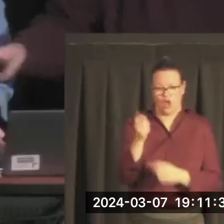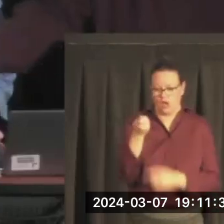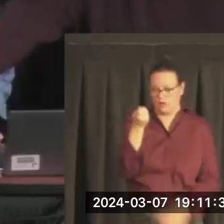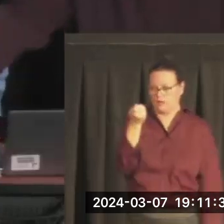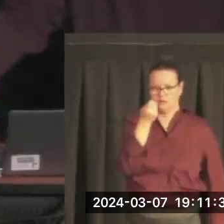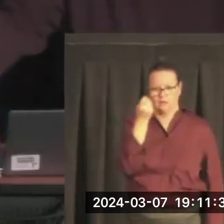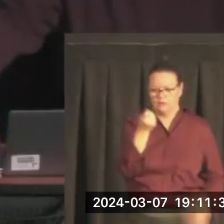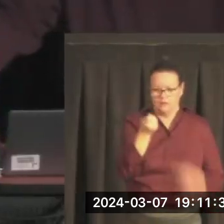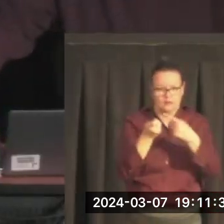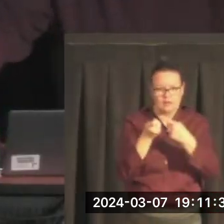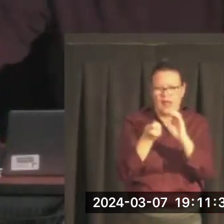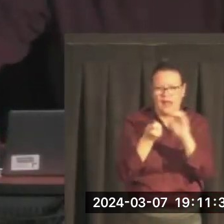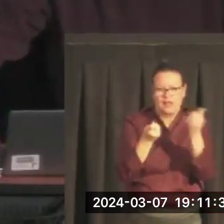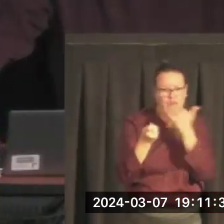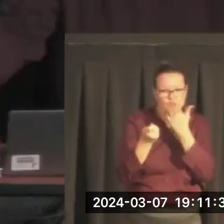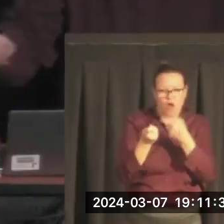piece of chalk.